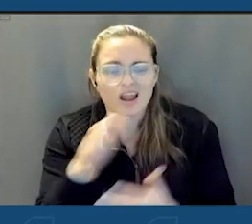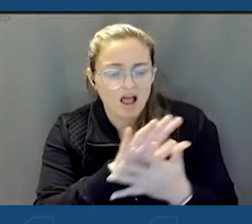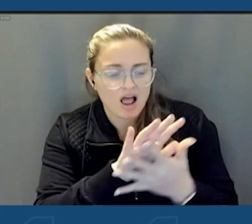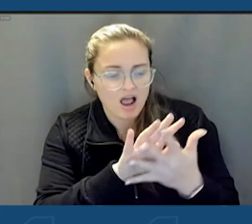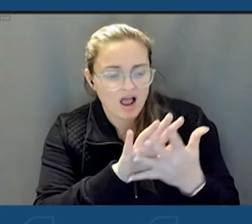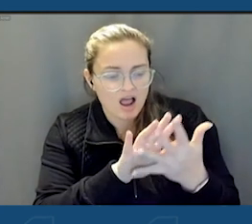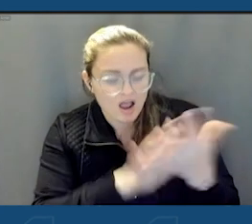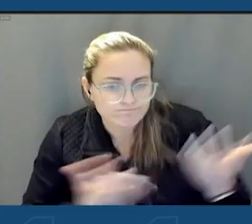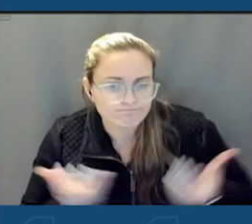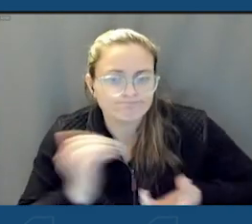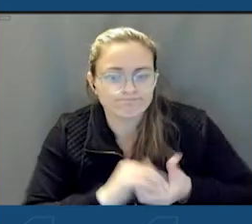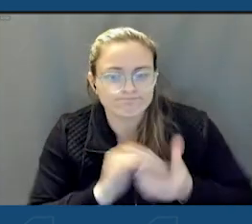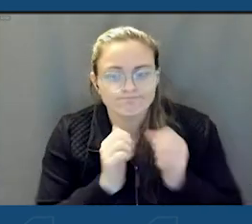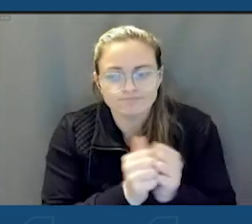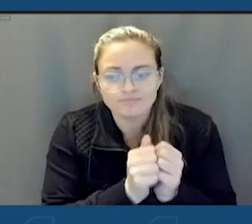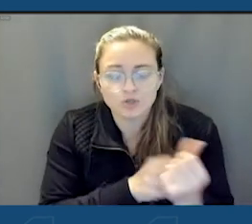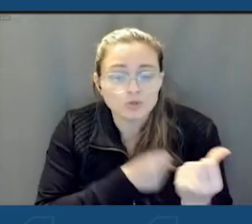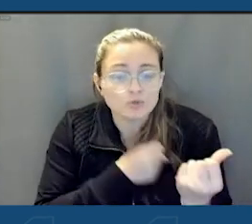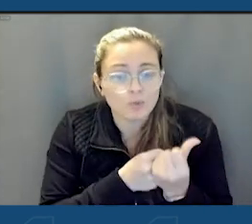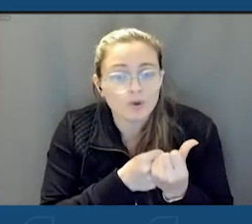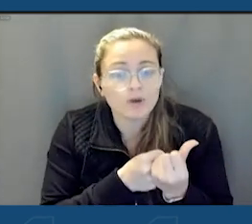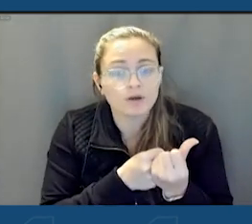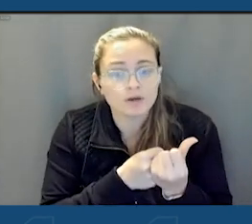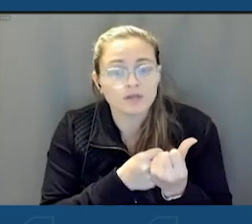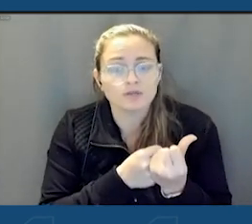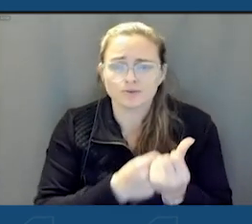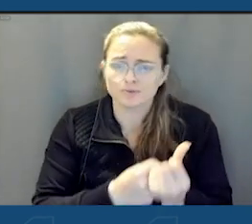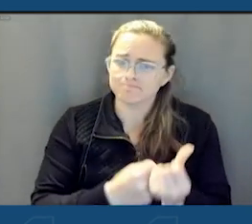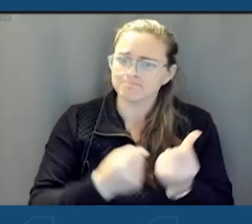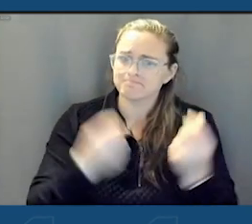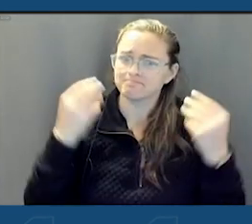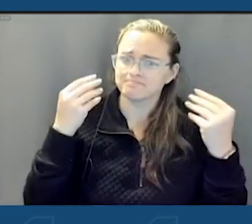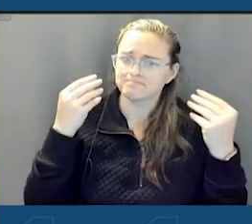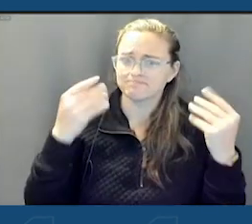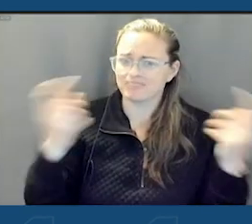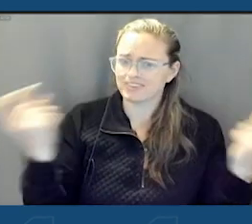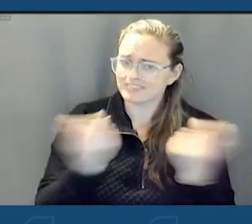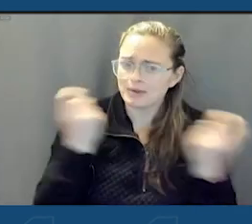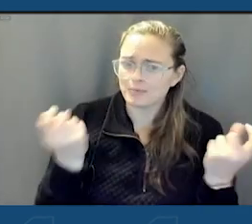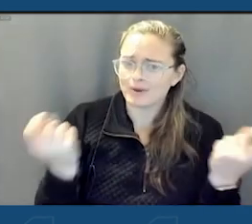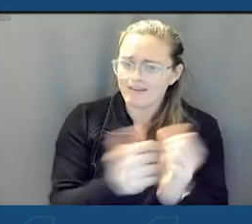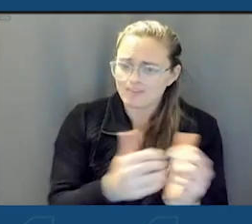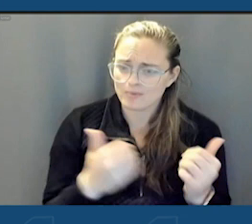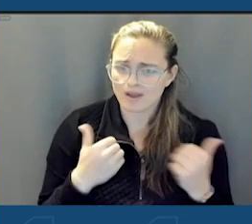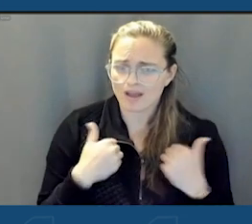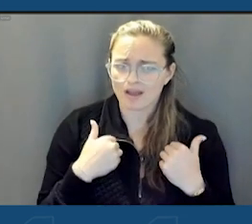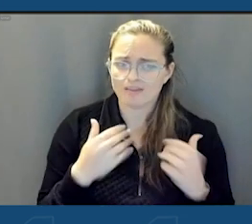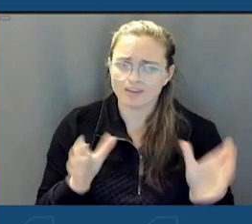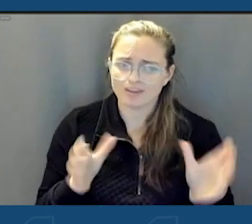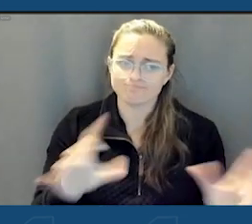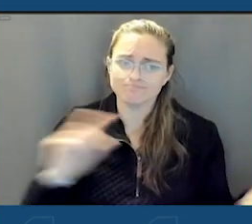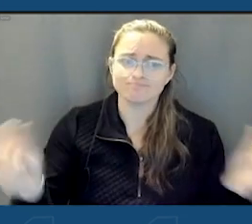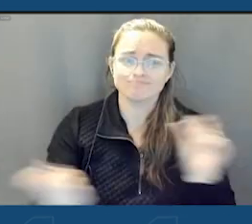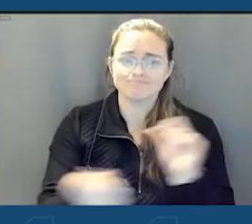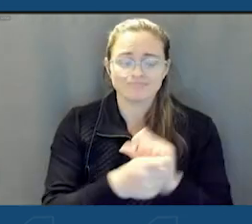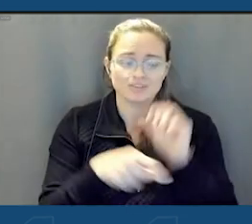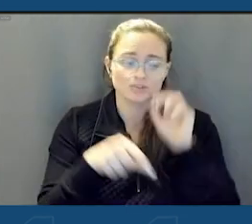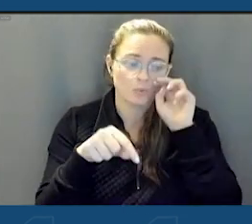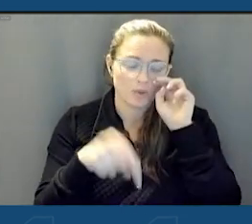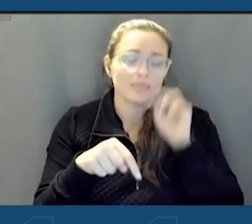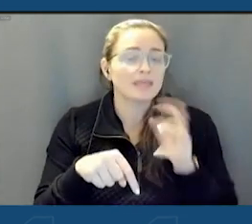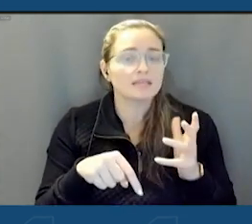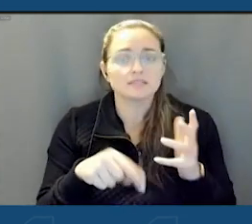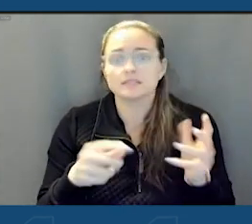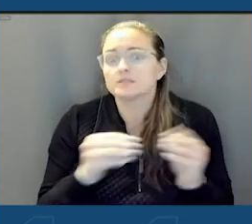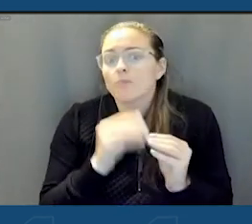come together in support to celebrate what we have and push us forward. So this is so